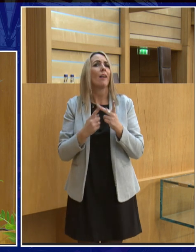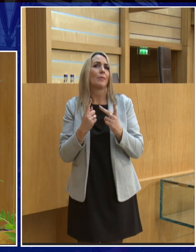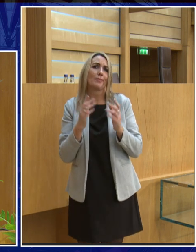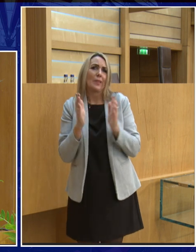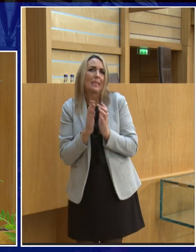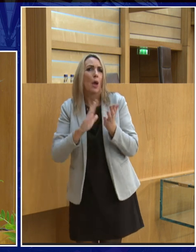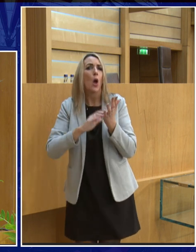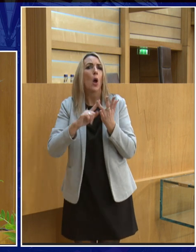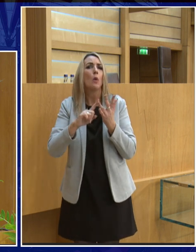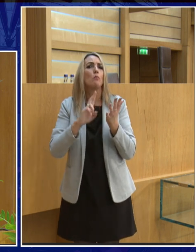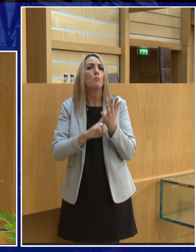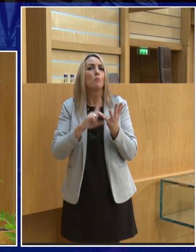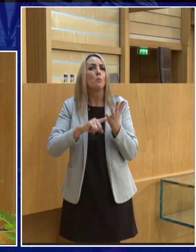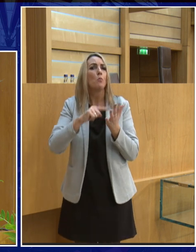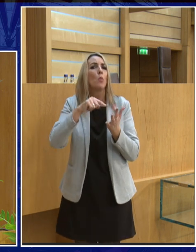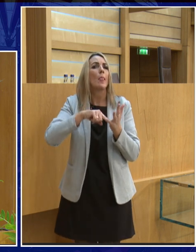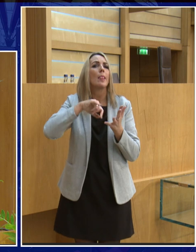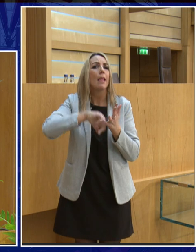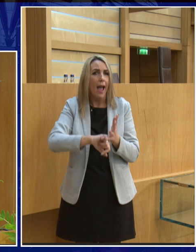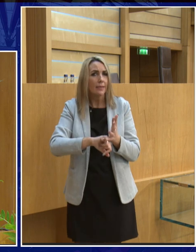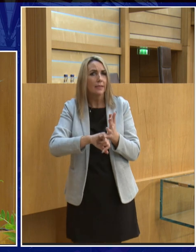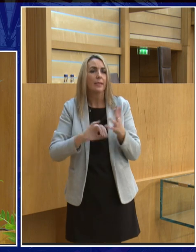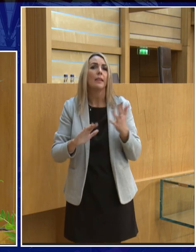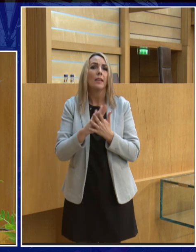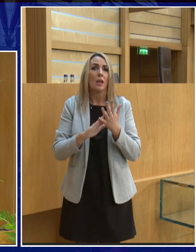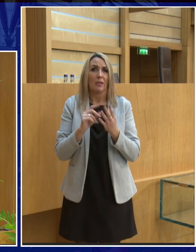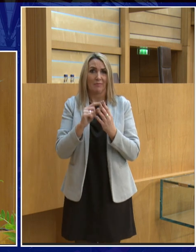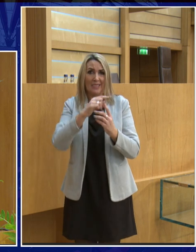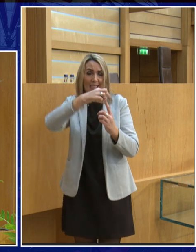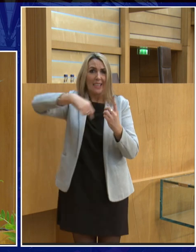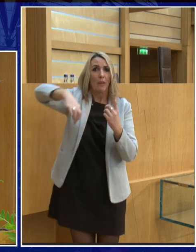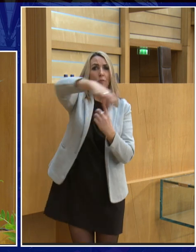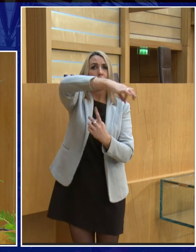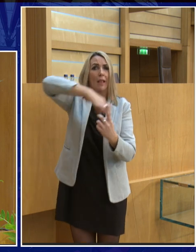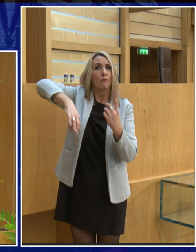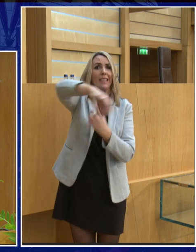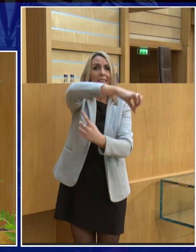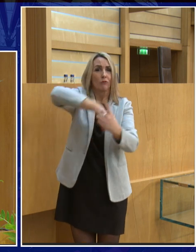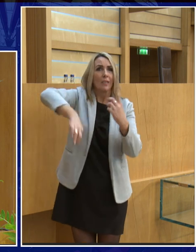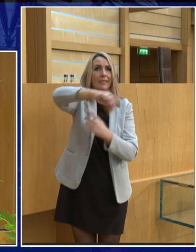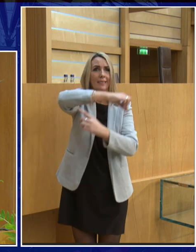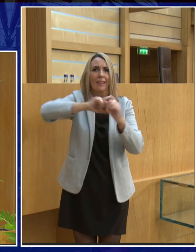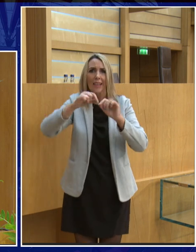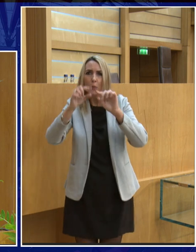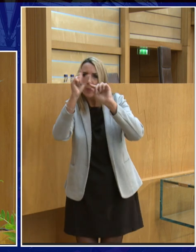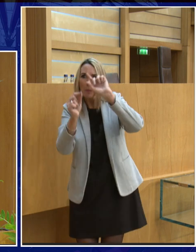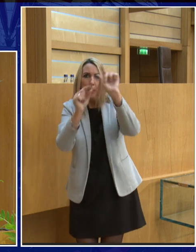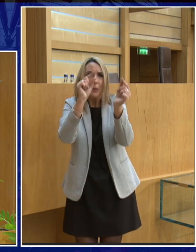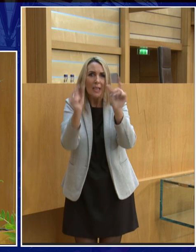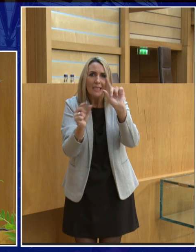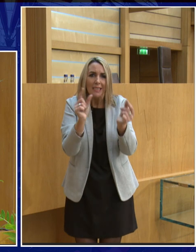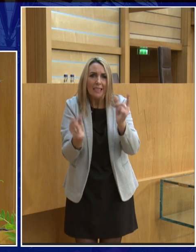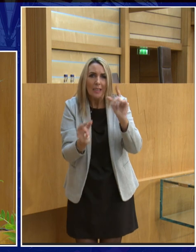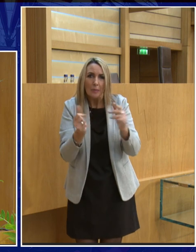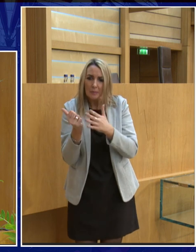seems that these moonlets are what guide the rings around Saturn because Saturn is the planet with the huge rings around it but it's these moonlets that